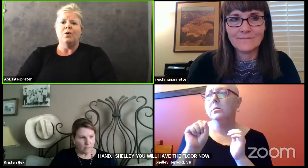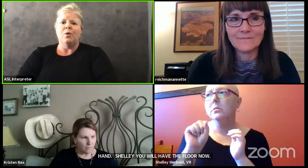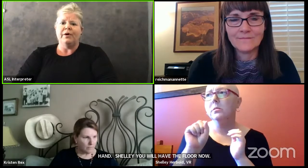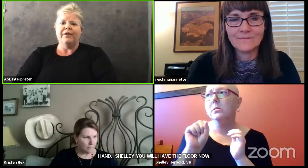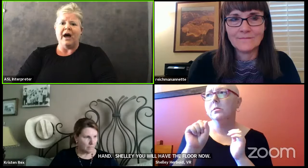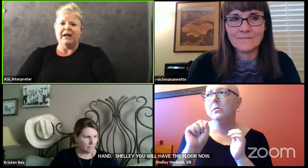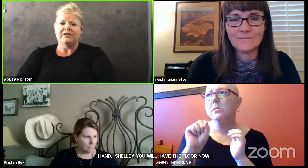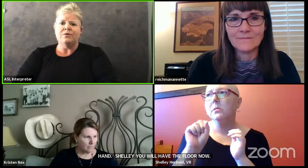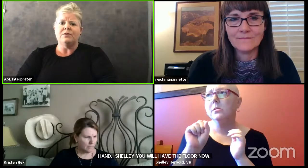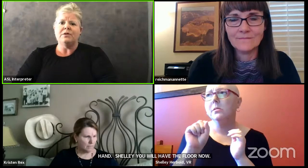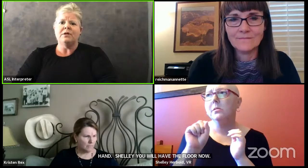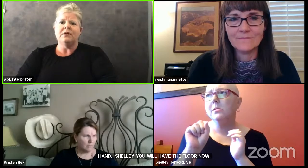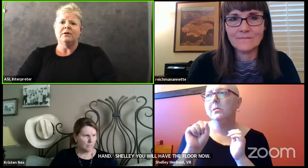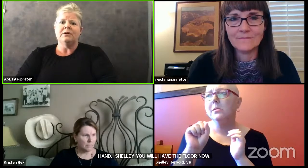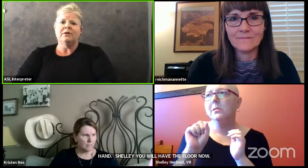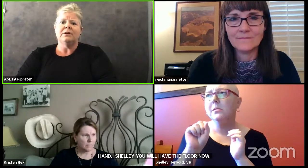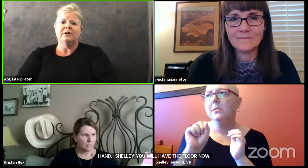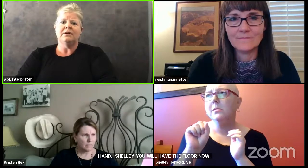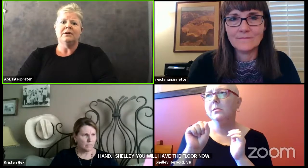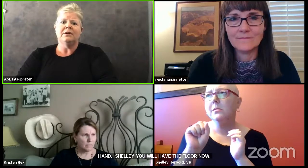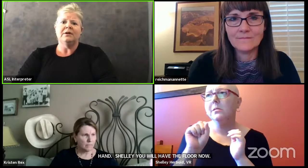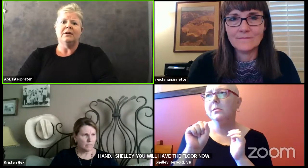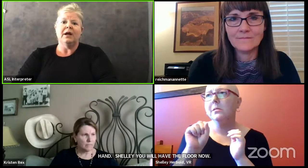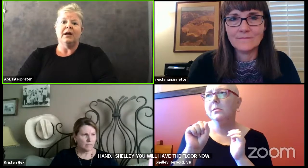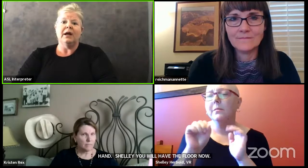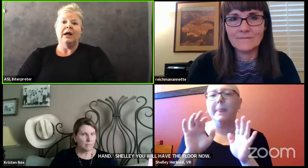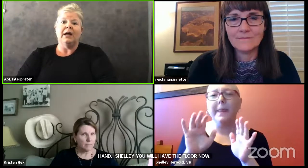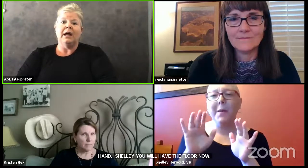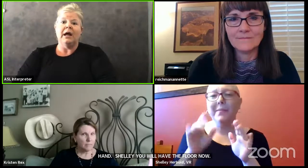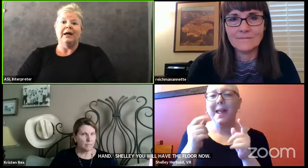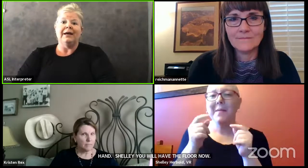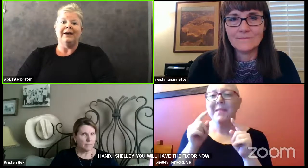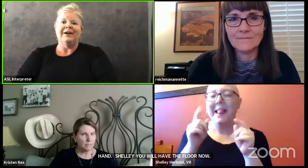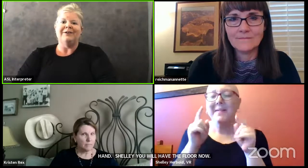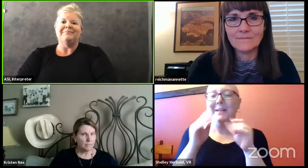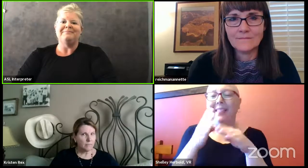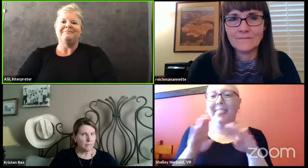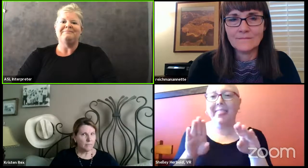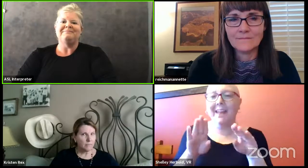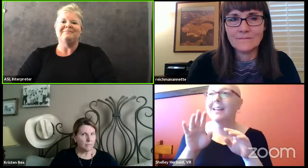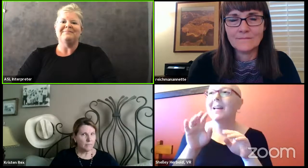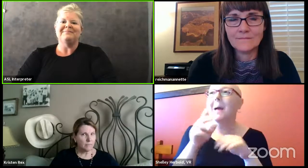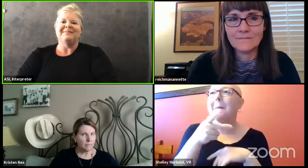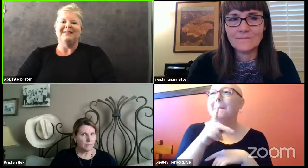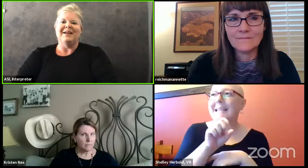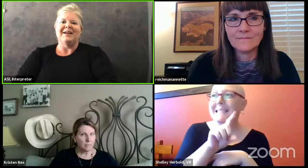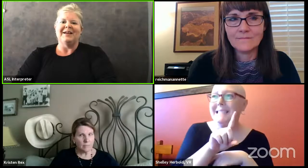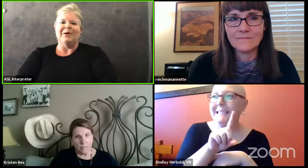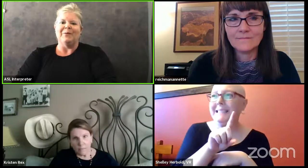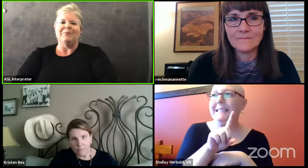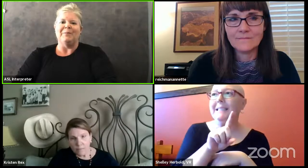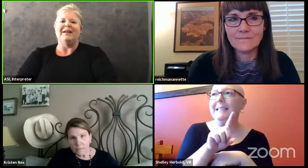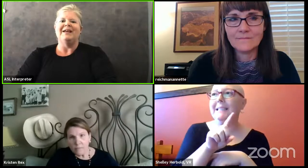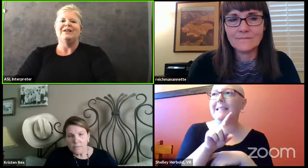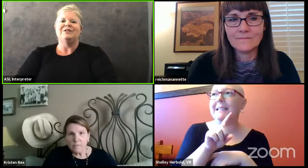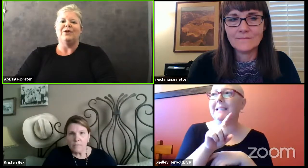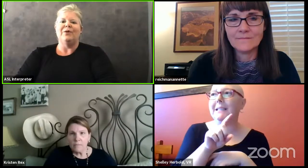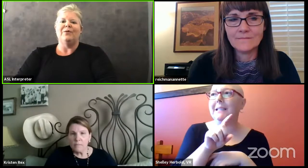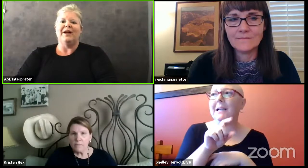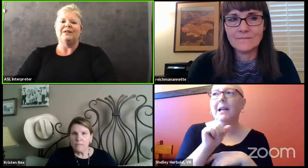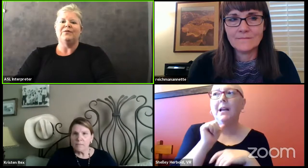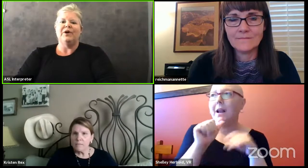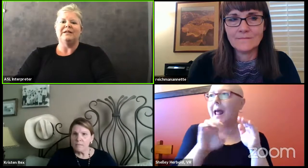or the high school um i'm sorry one moment